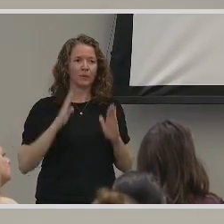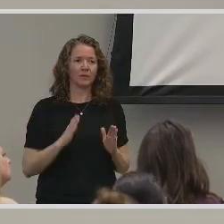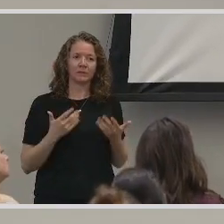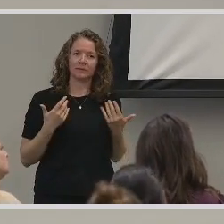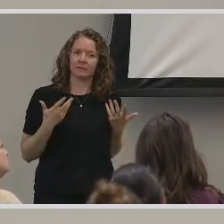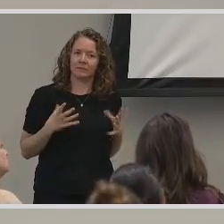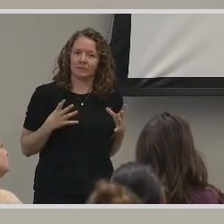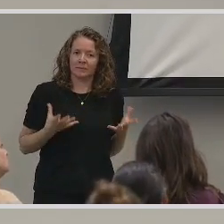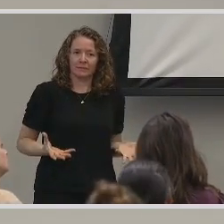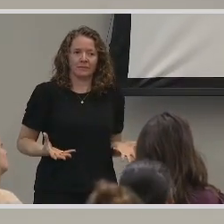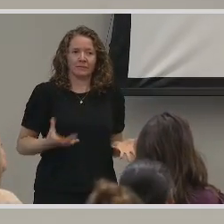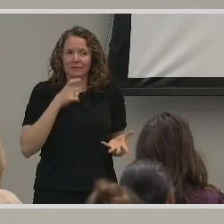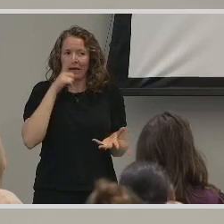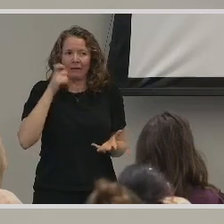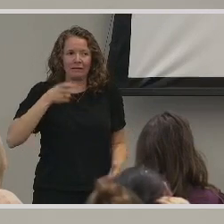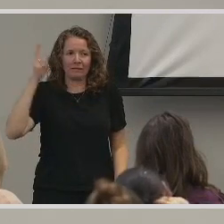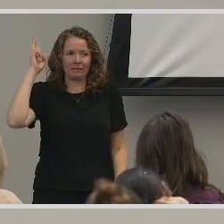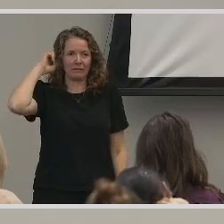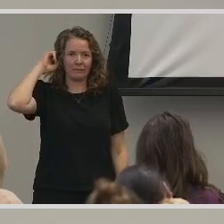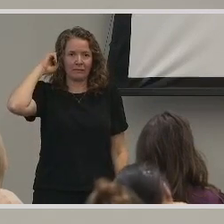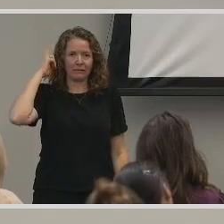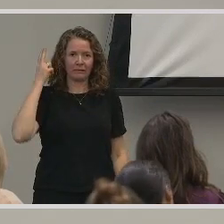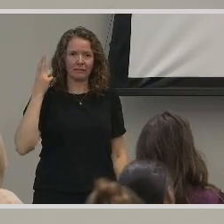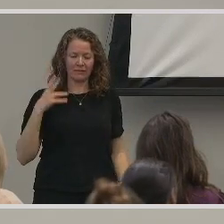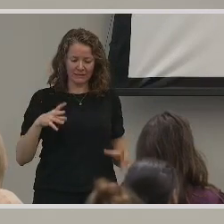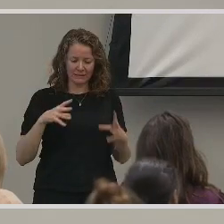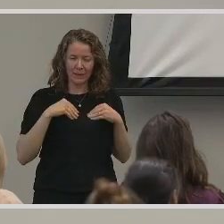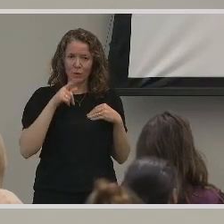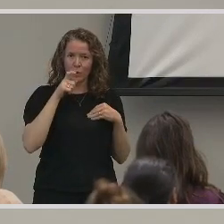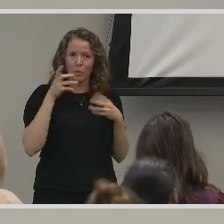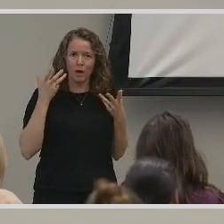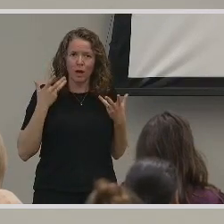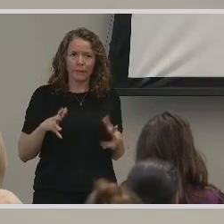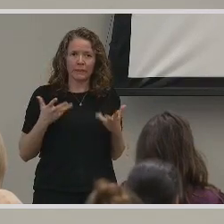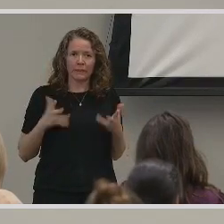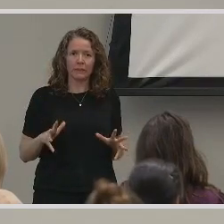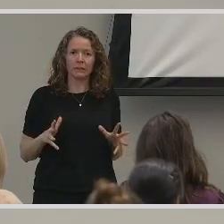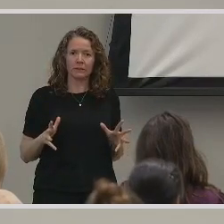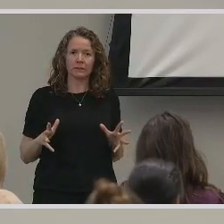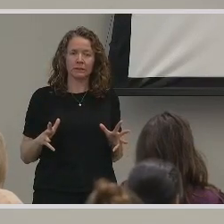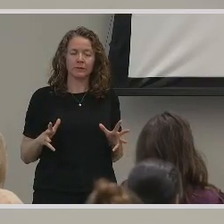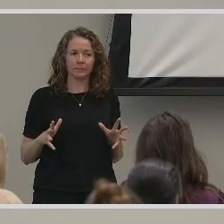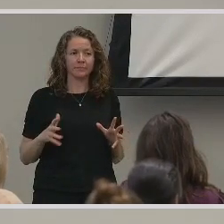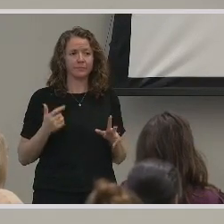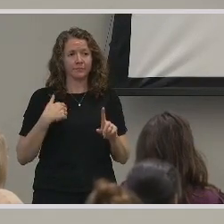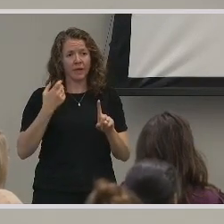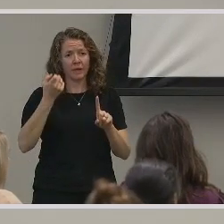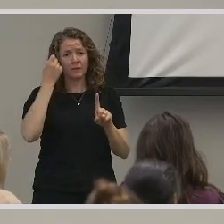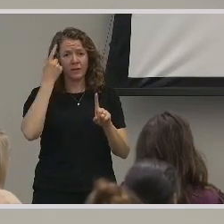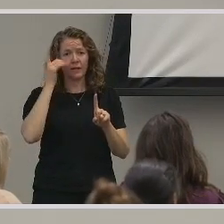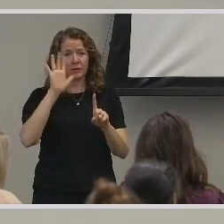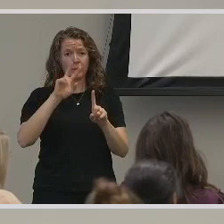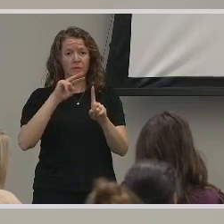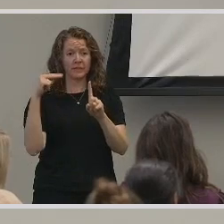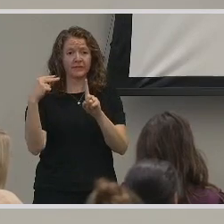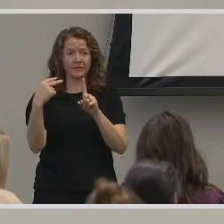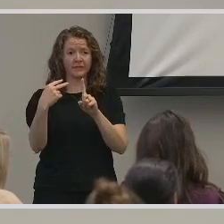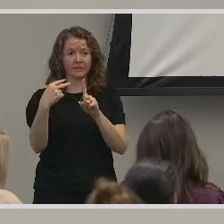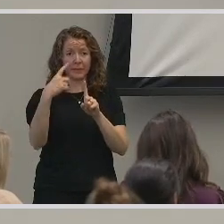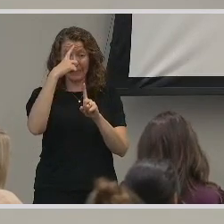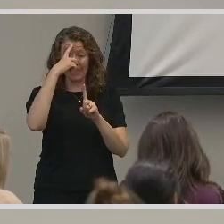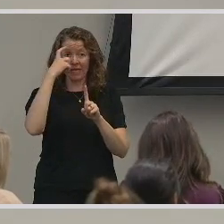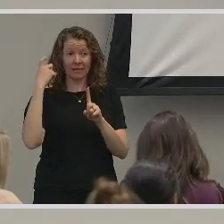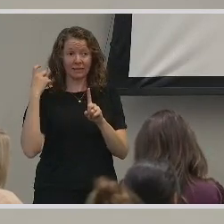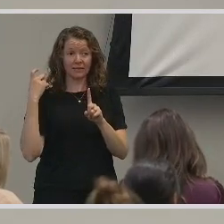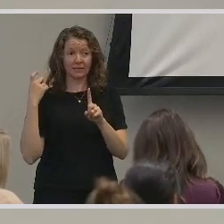There's no reason to get a cochlear implant except who you are. And I can understand that that's their perspective because